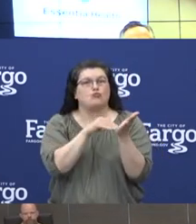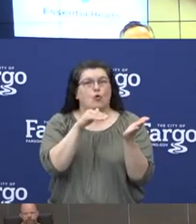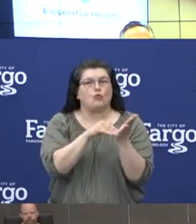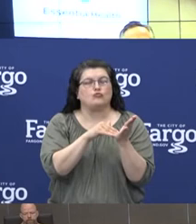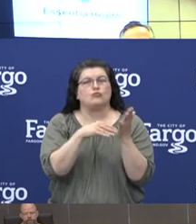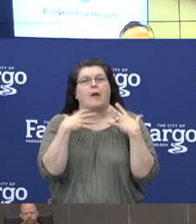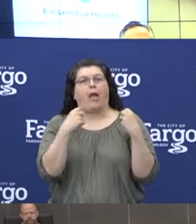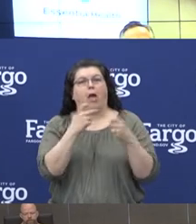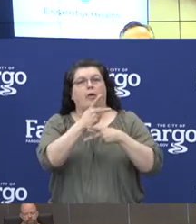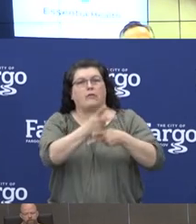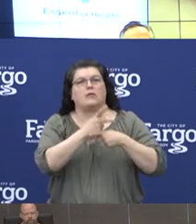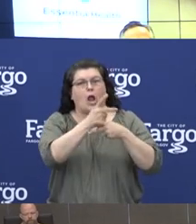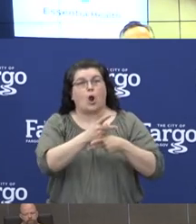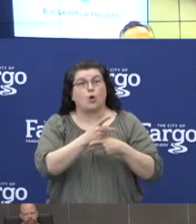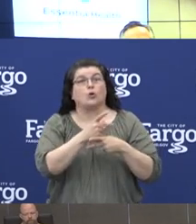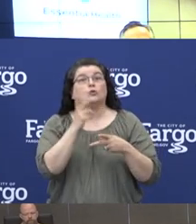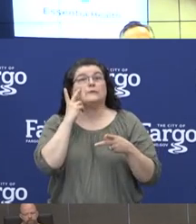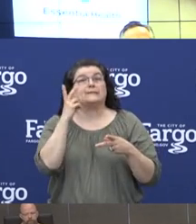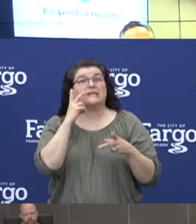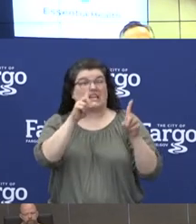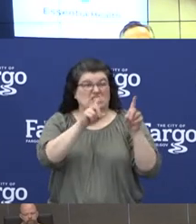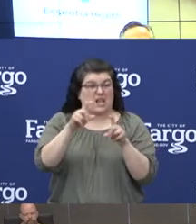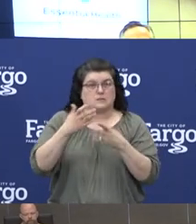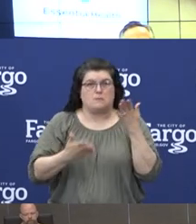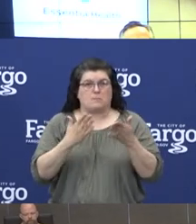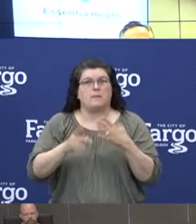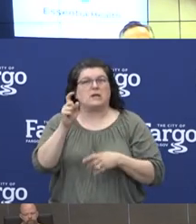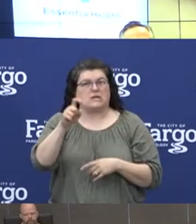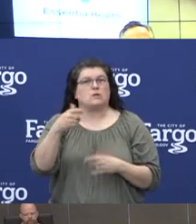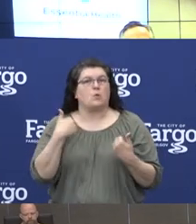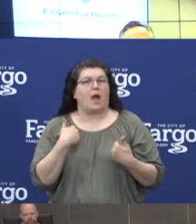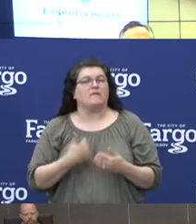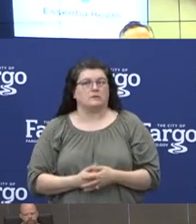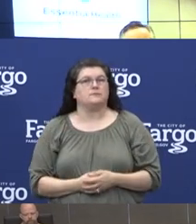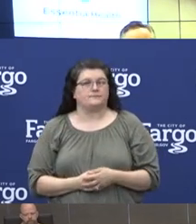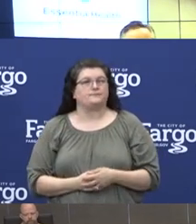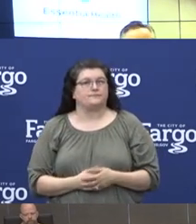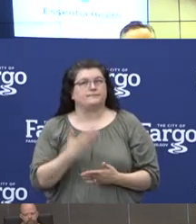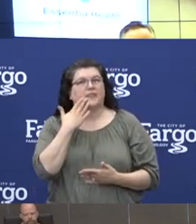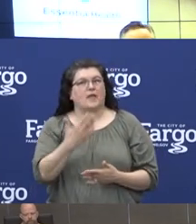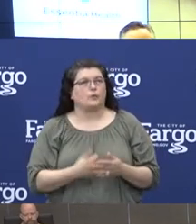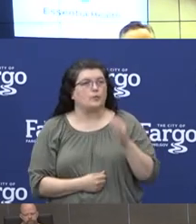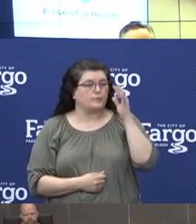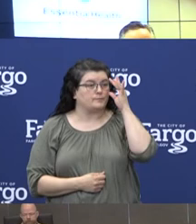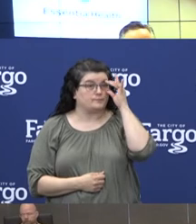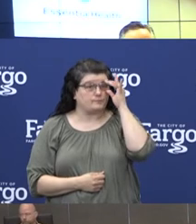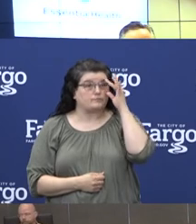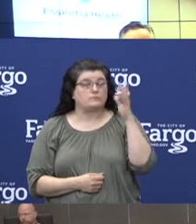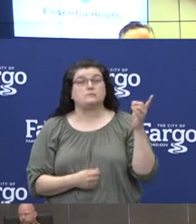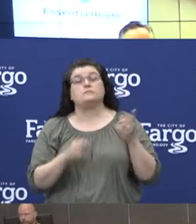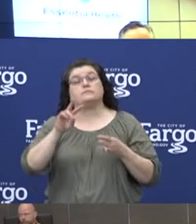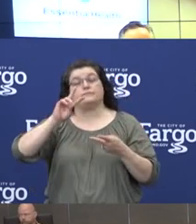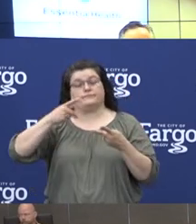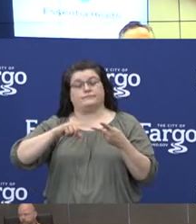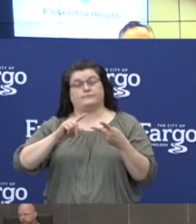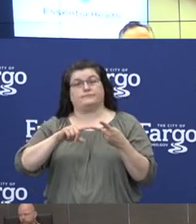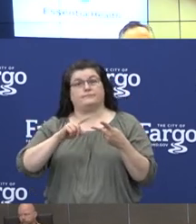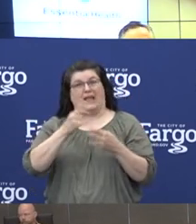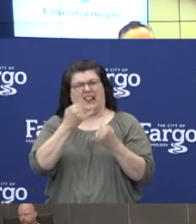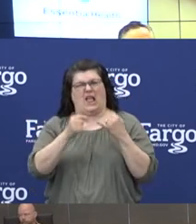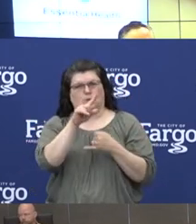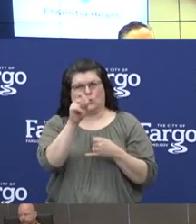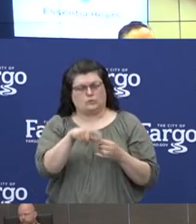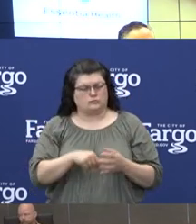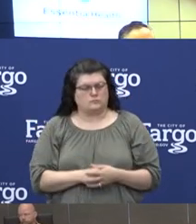for guidance and any potential testing that may need to take place. Thank you. And then our second and final question